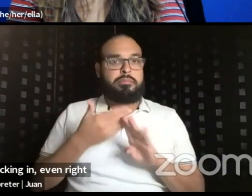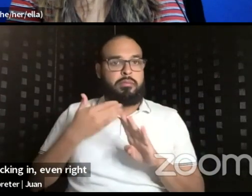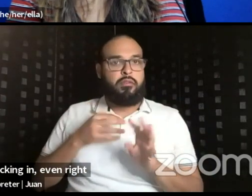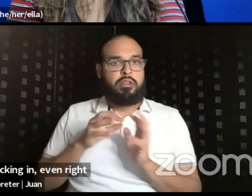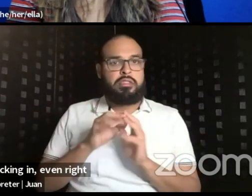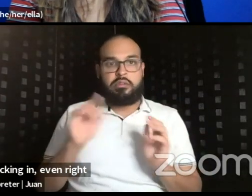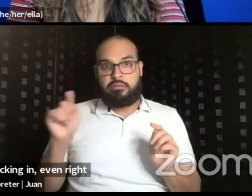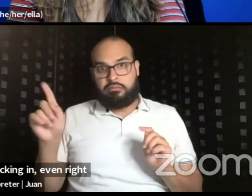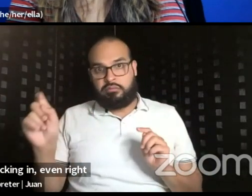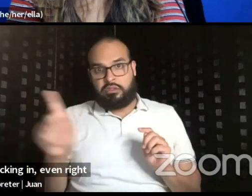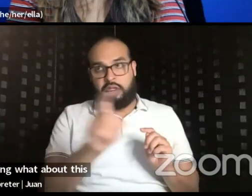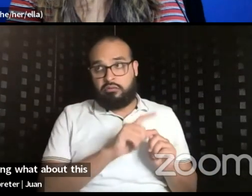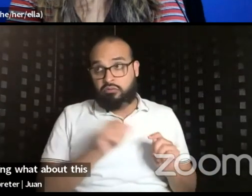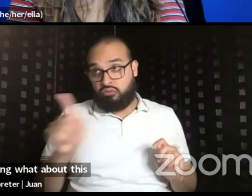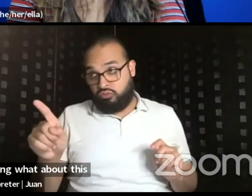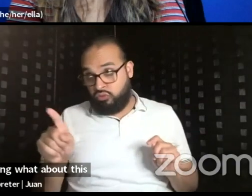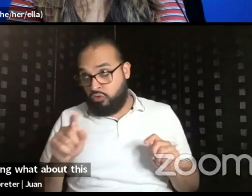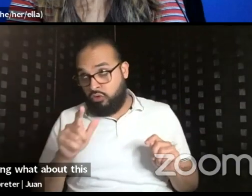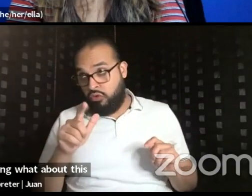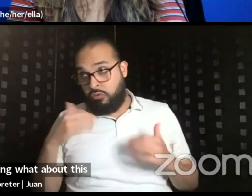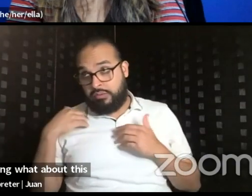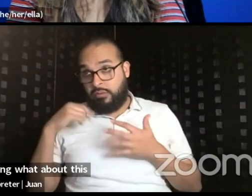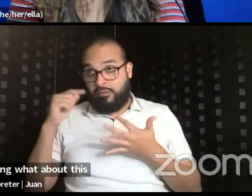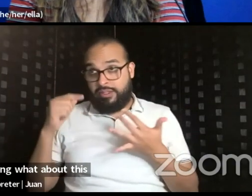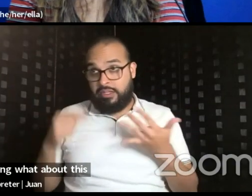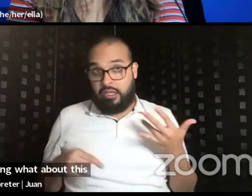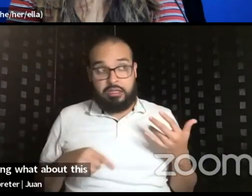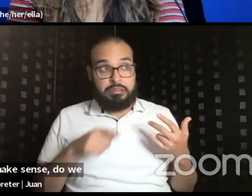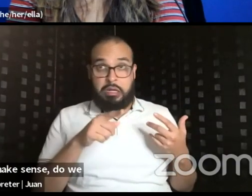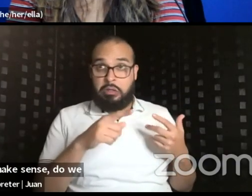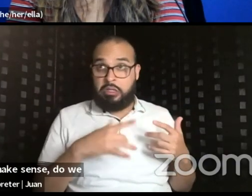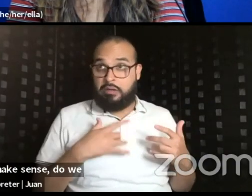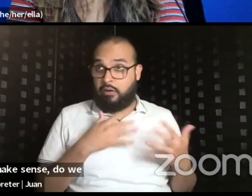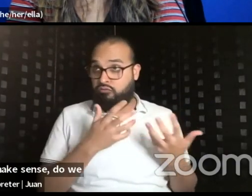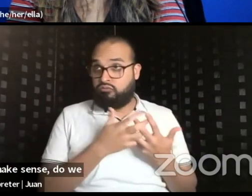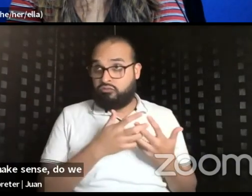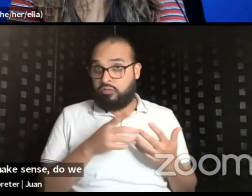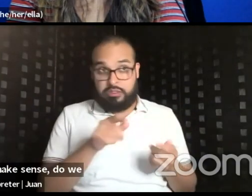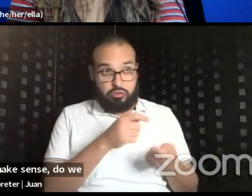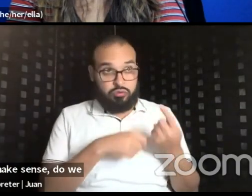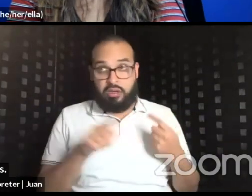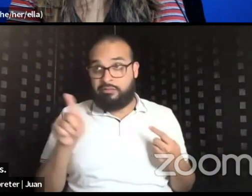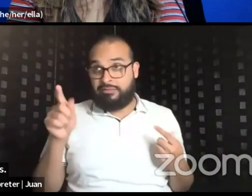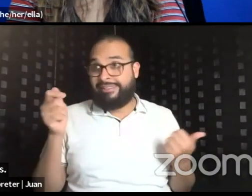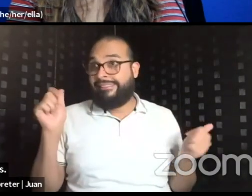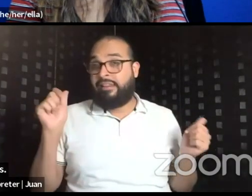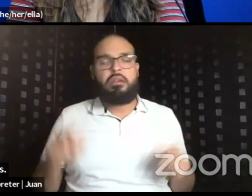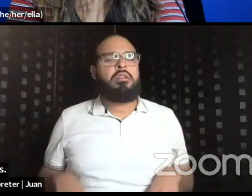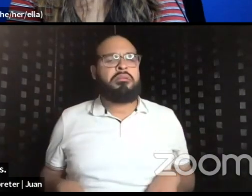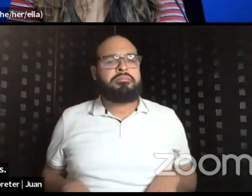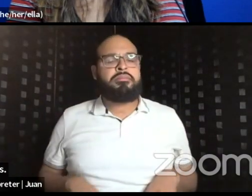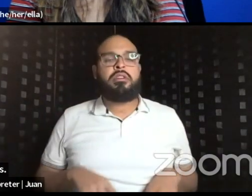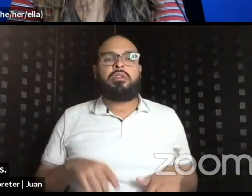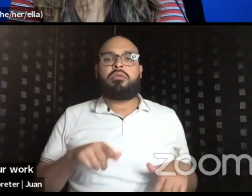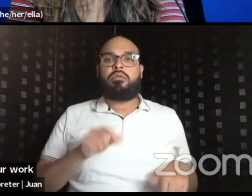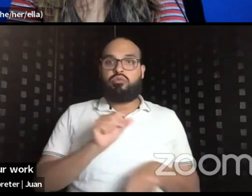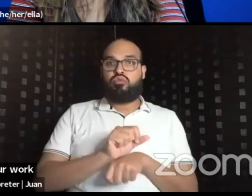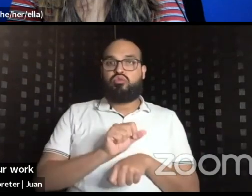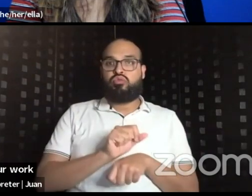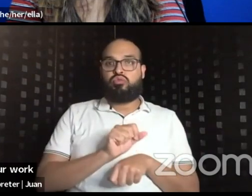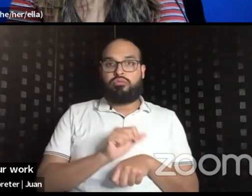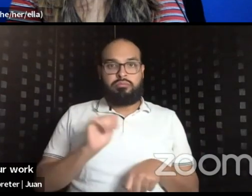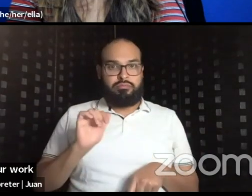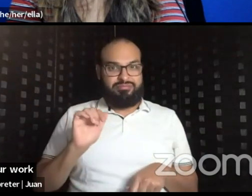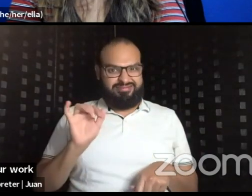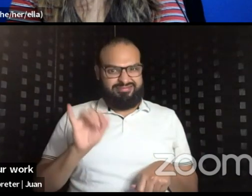this? Does this make sense? Do we need to change this? Um, and, um, as we go through our work, I think every time we work with people